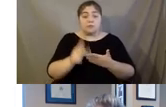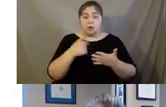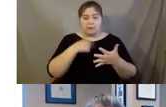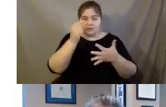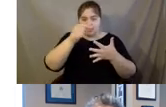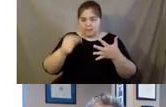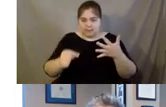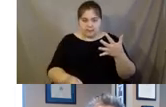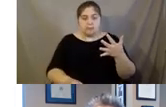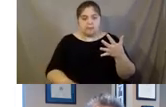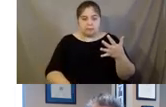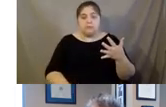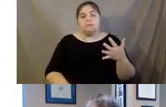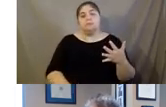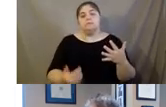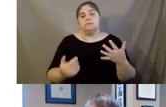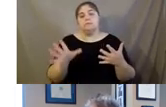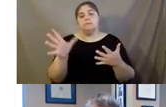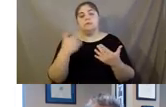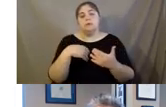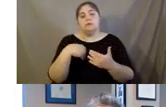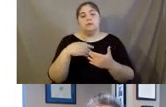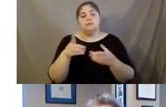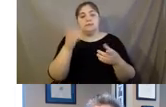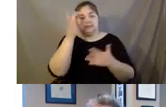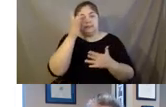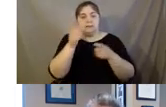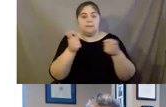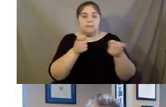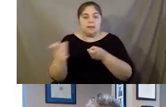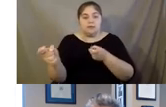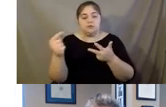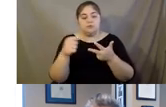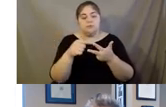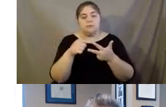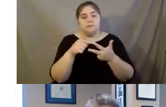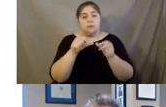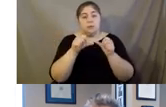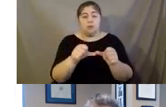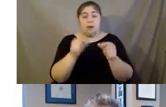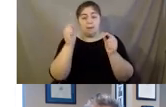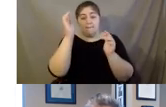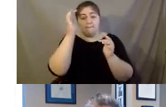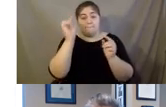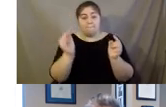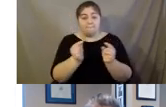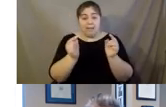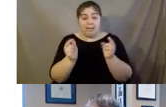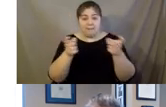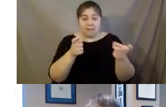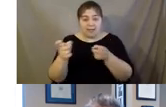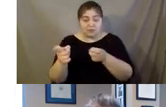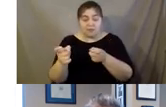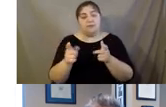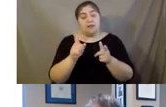with acronyms here, are chronic disease self-management, chronic pain self-management, which is really important right now with some of the